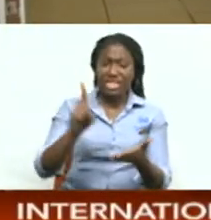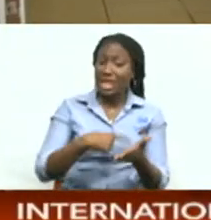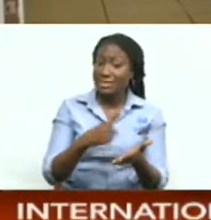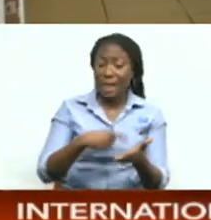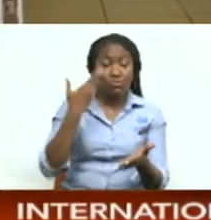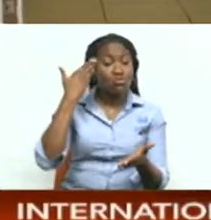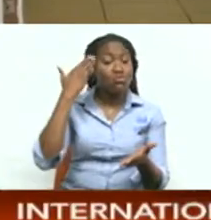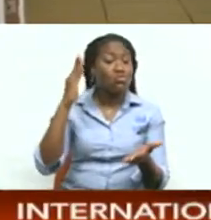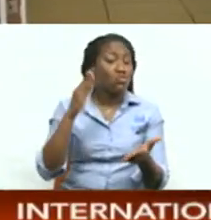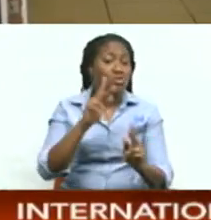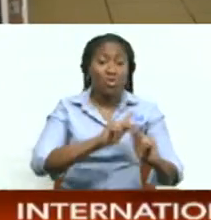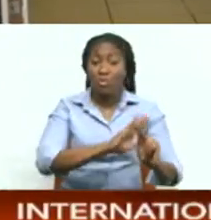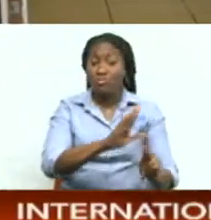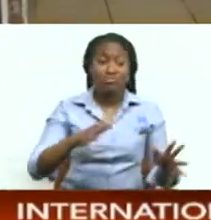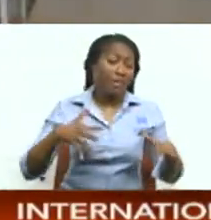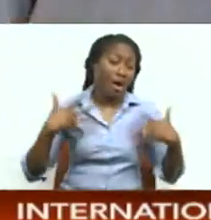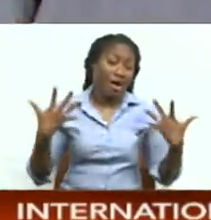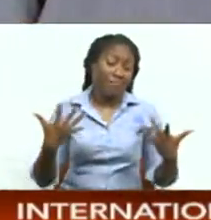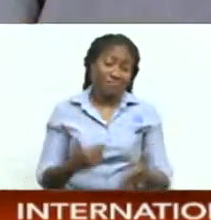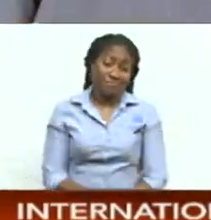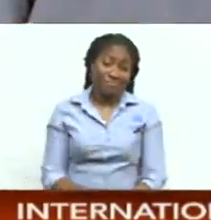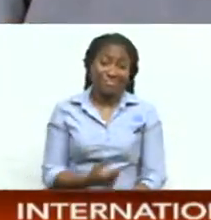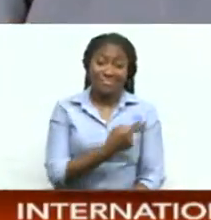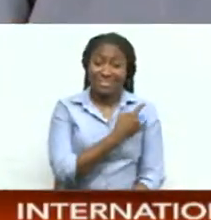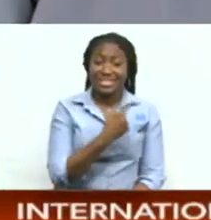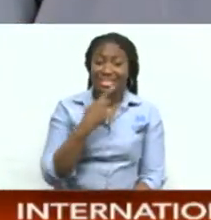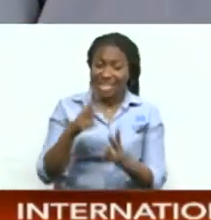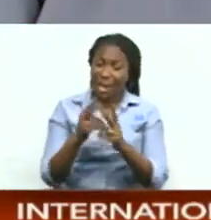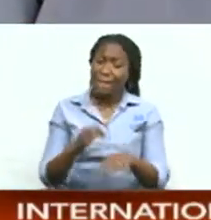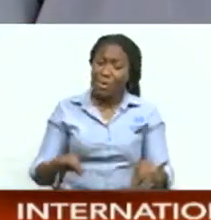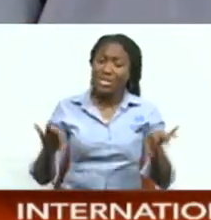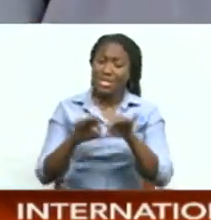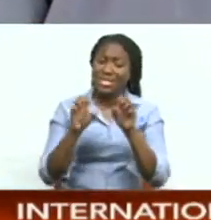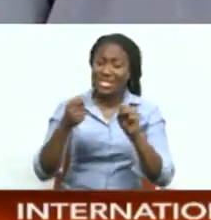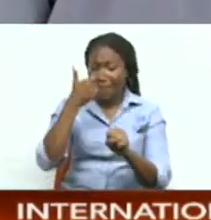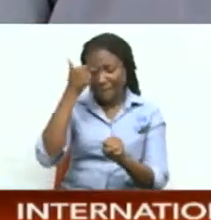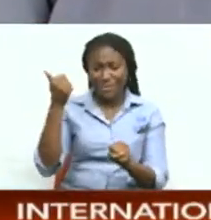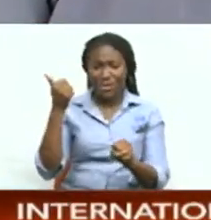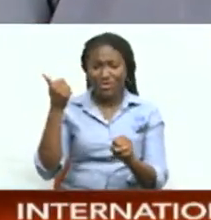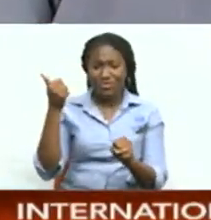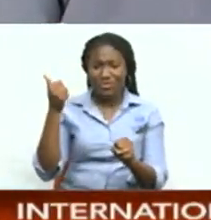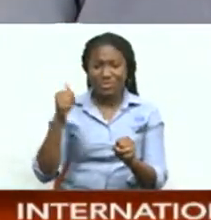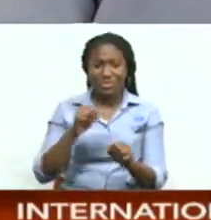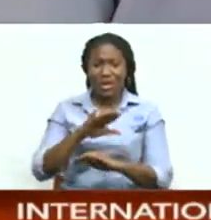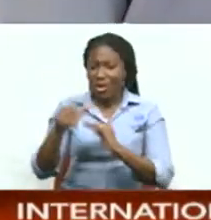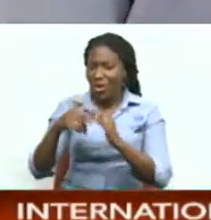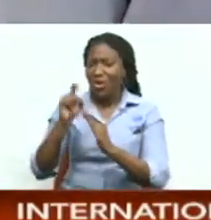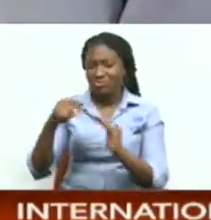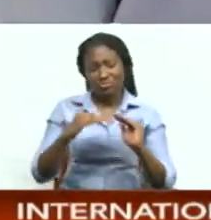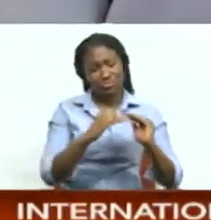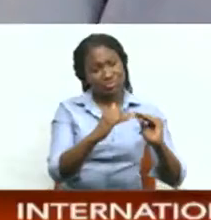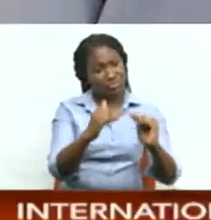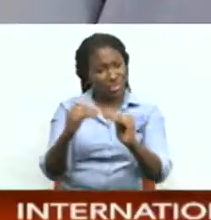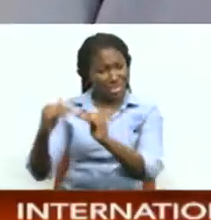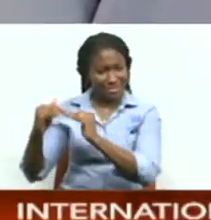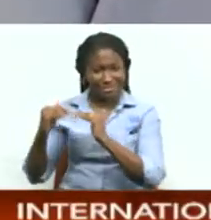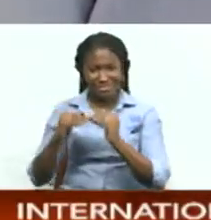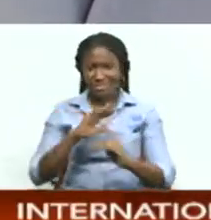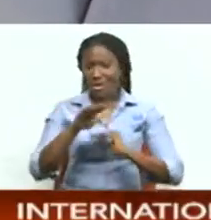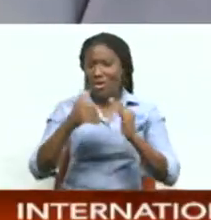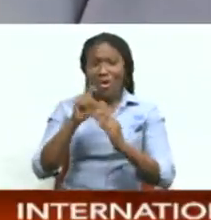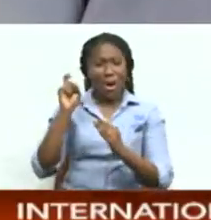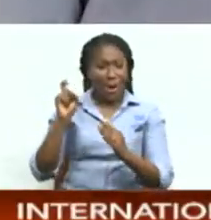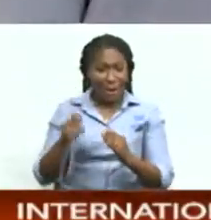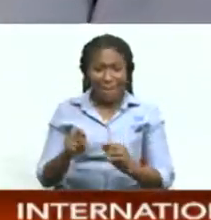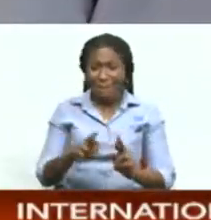don't know the situation some people that's being it is important because everybody should be treated the same everybody should get the